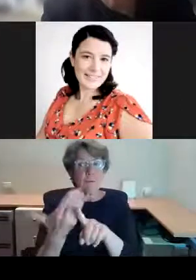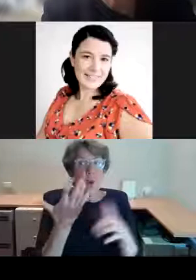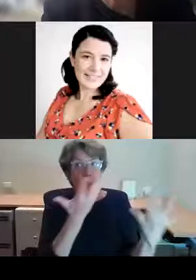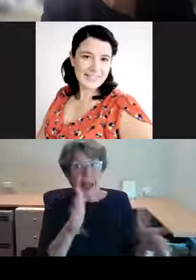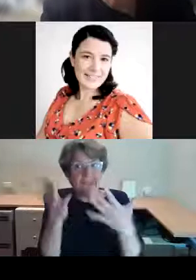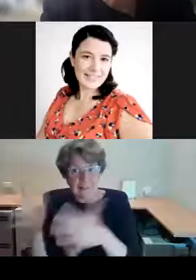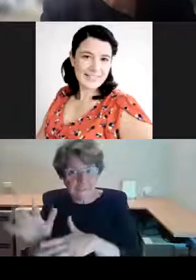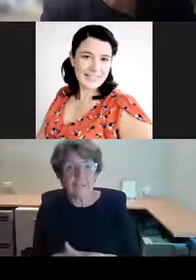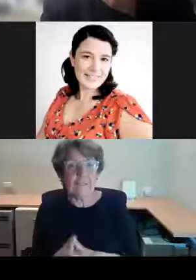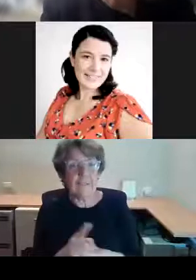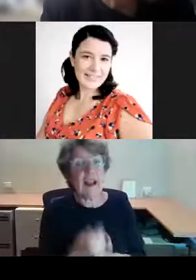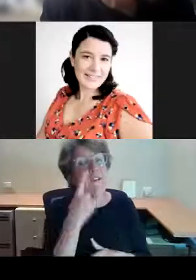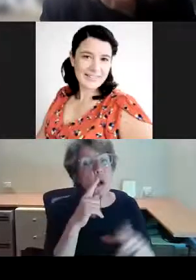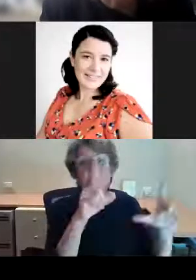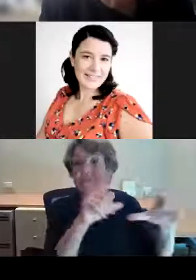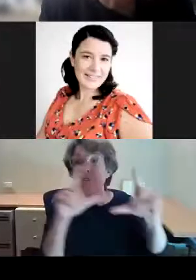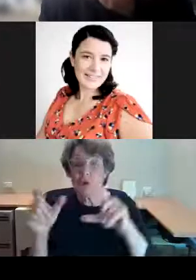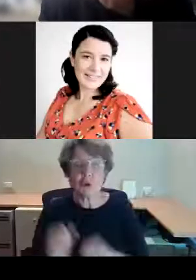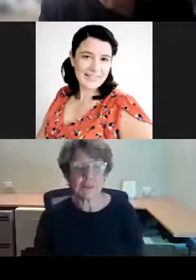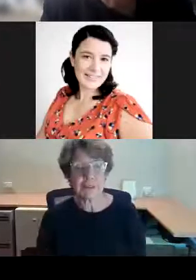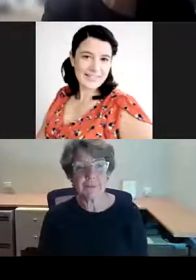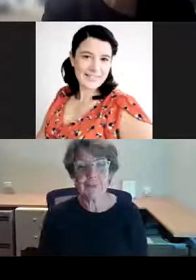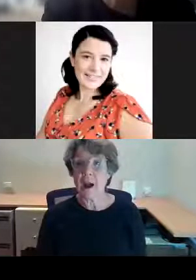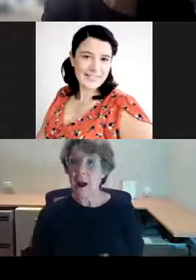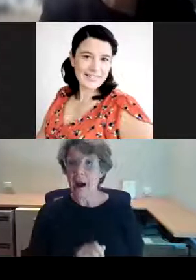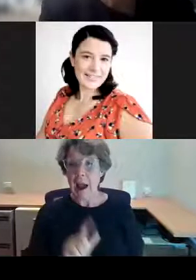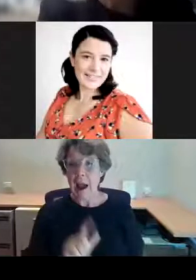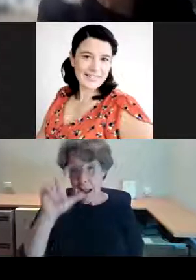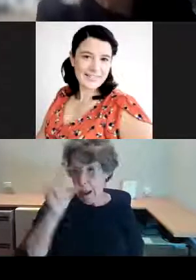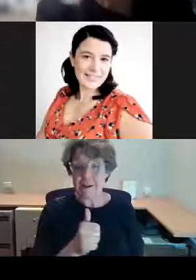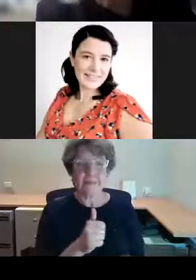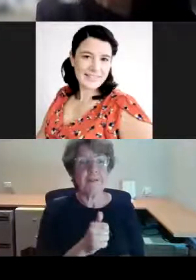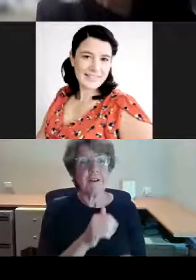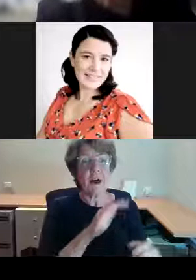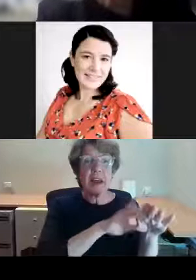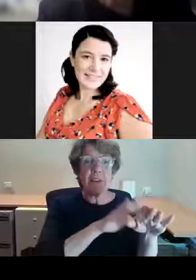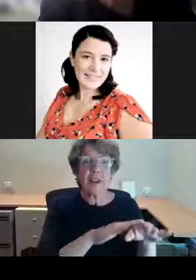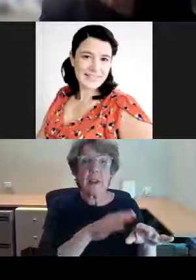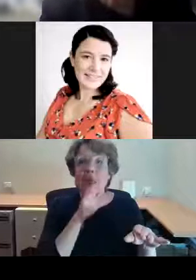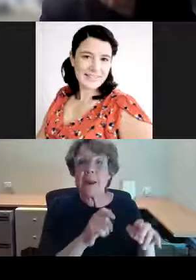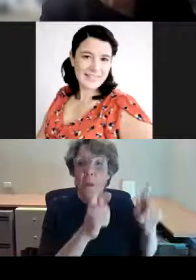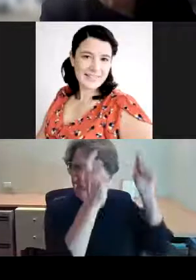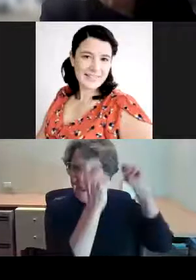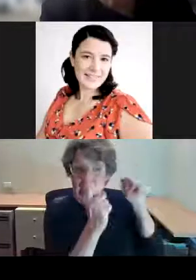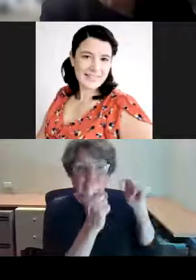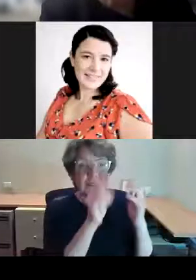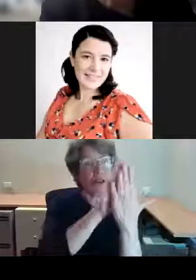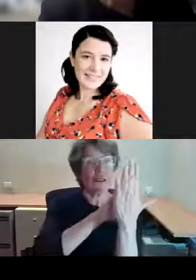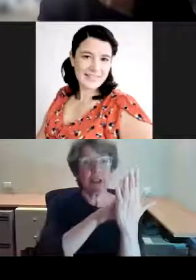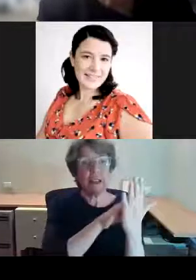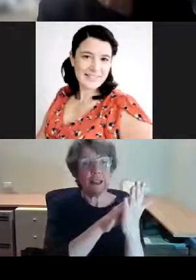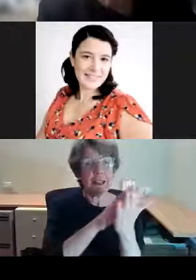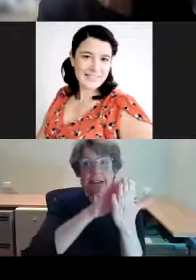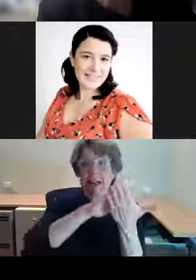were taken. I do love on the left hand side, the hatted gentleman here who's cleaning the clock face of